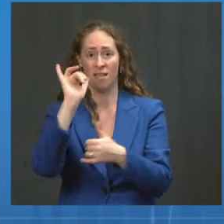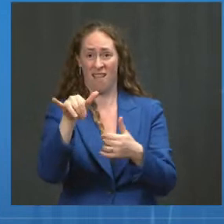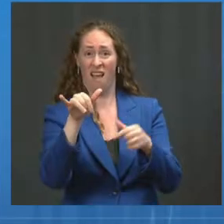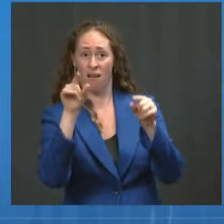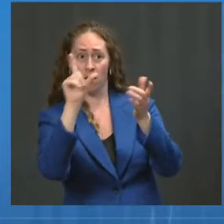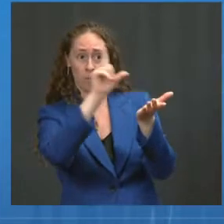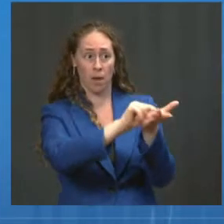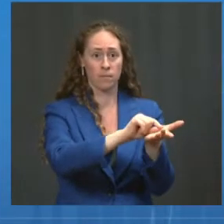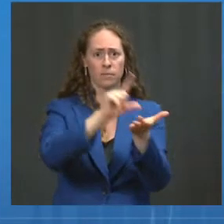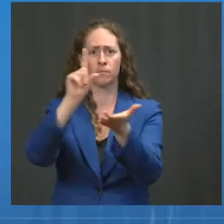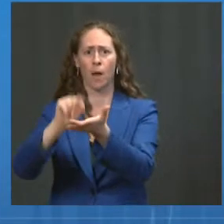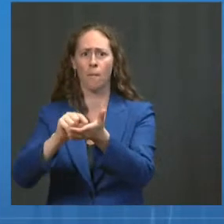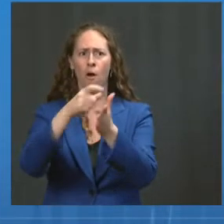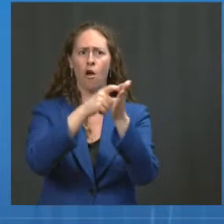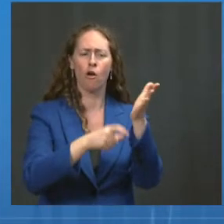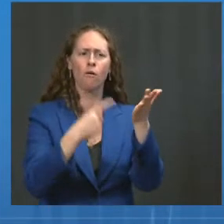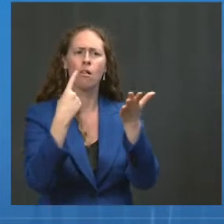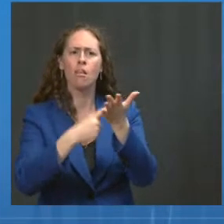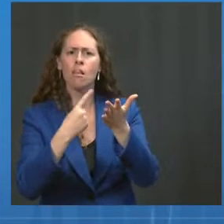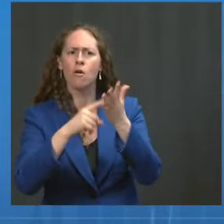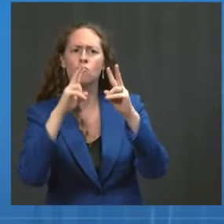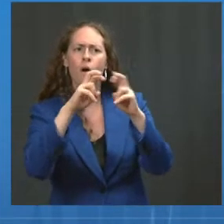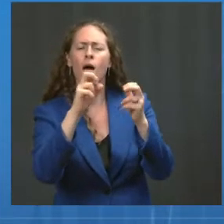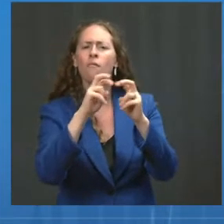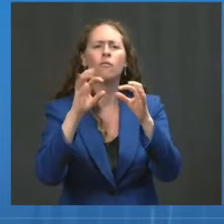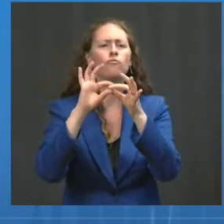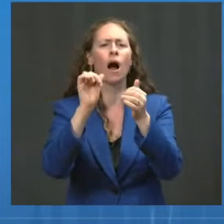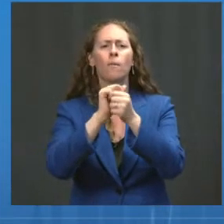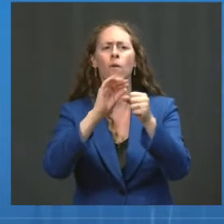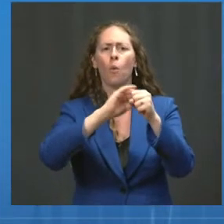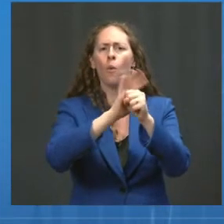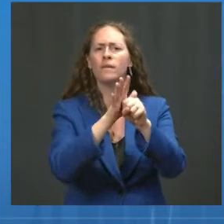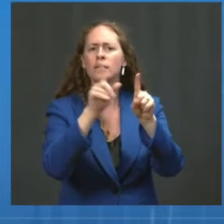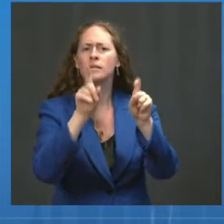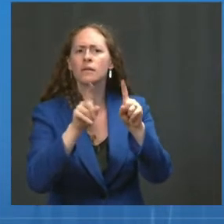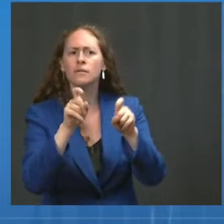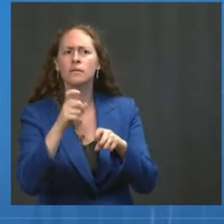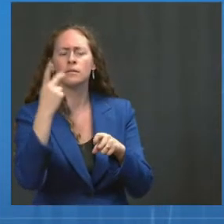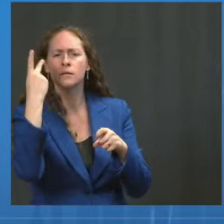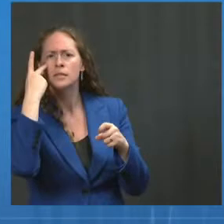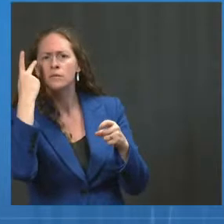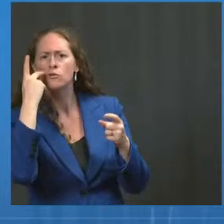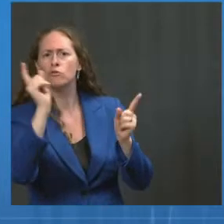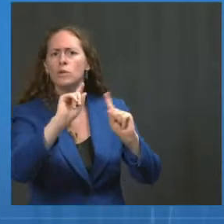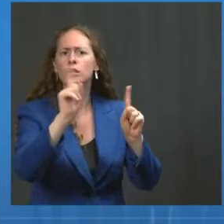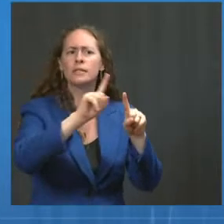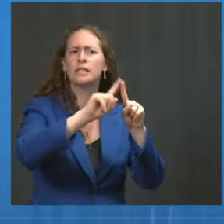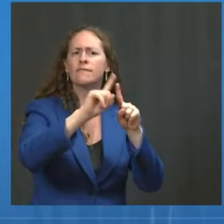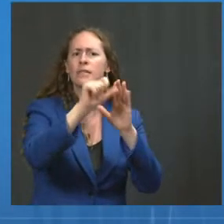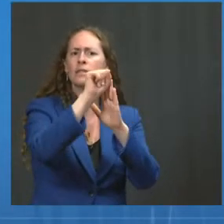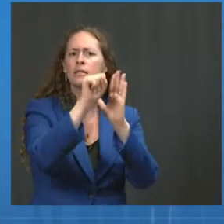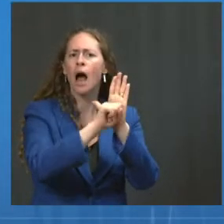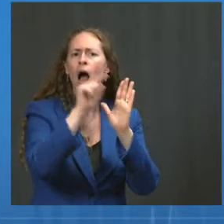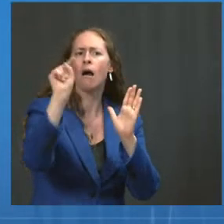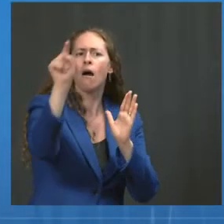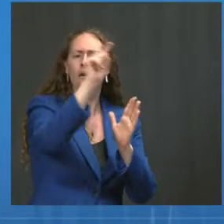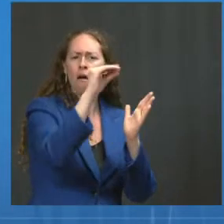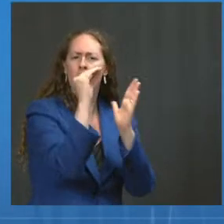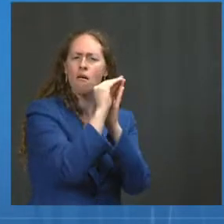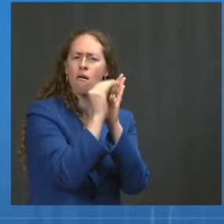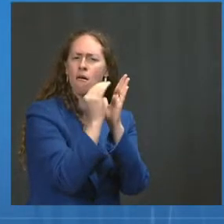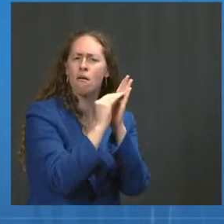individuals' vaccination status based on the state's vaccine records. This allowed New York to study vaccine effectiveness against